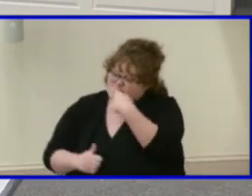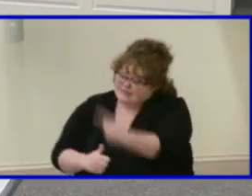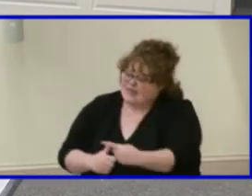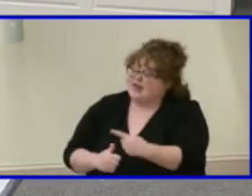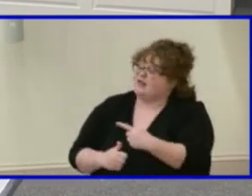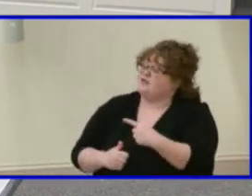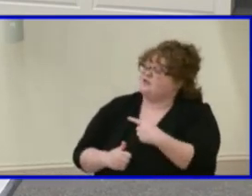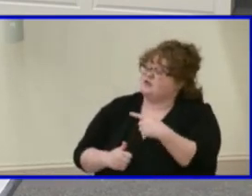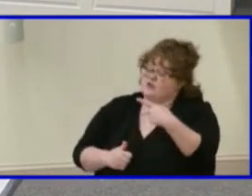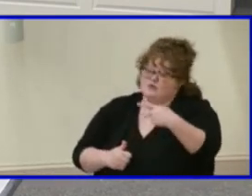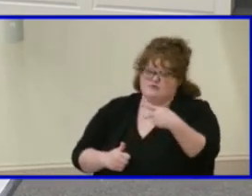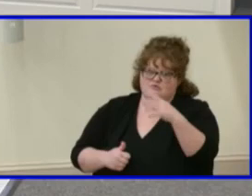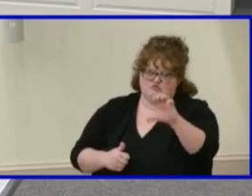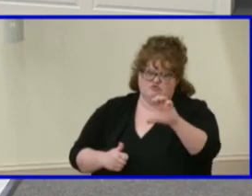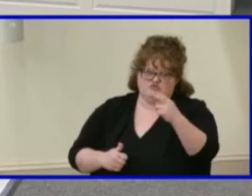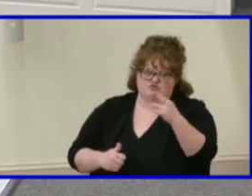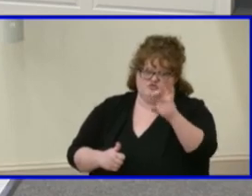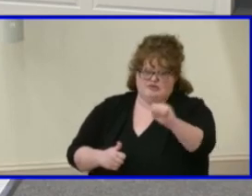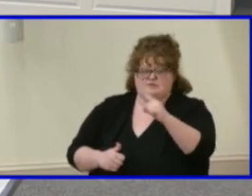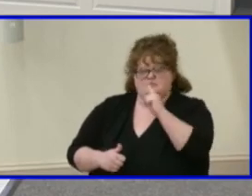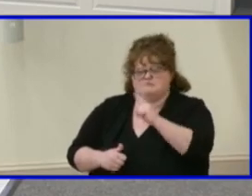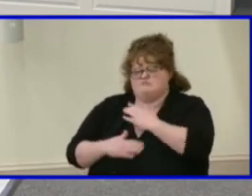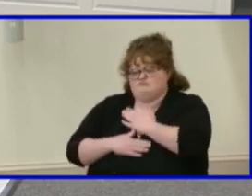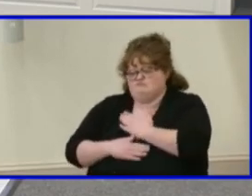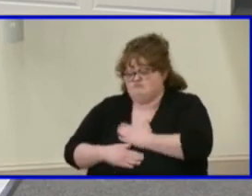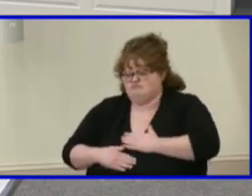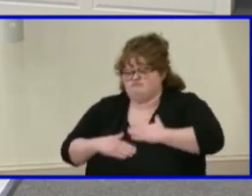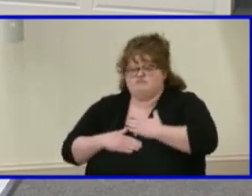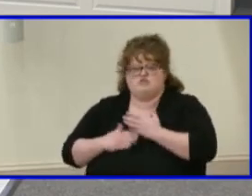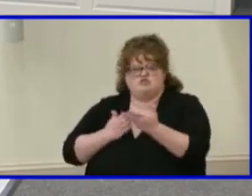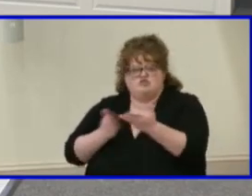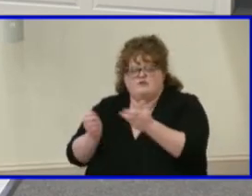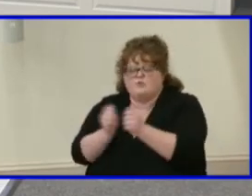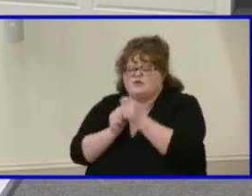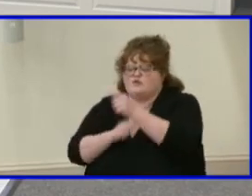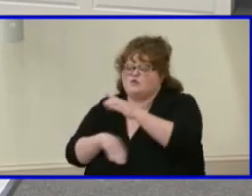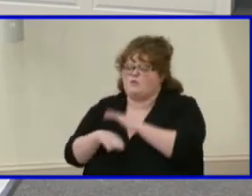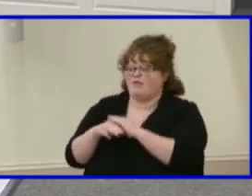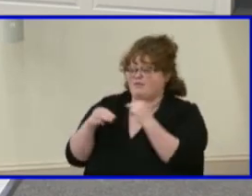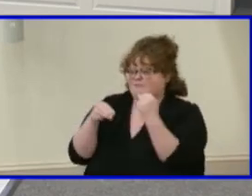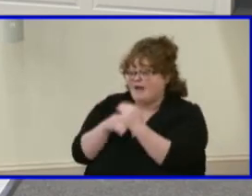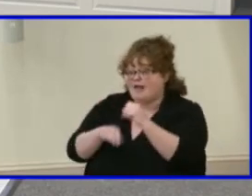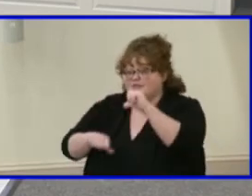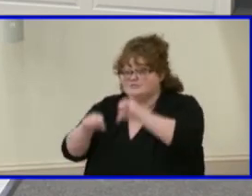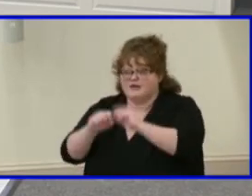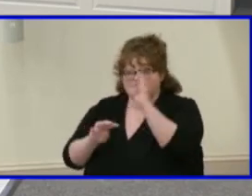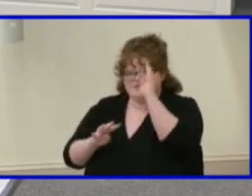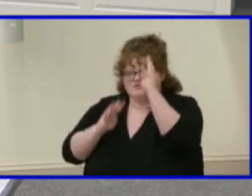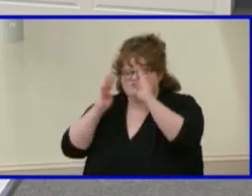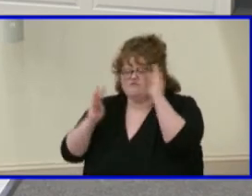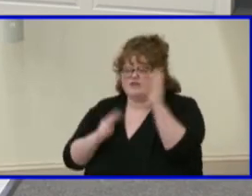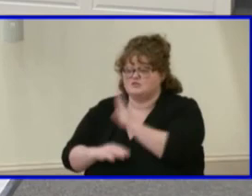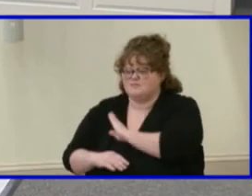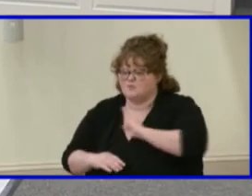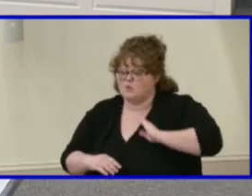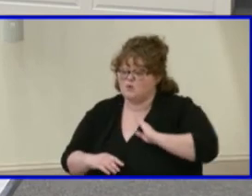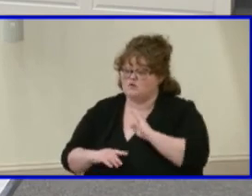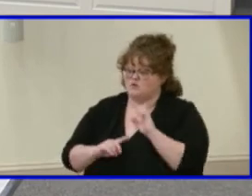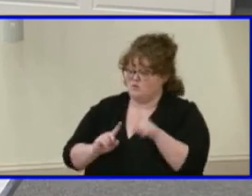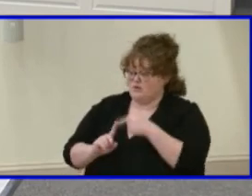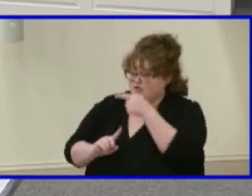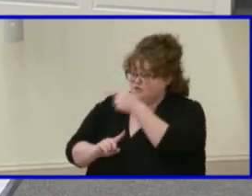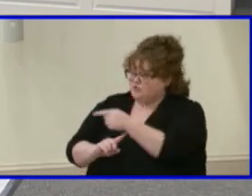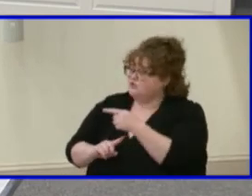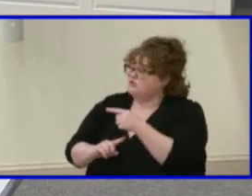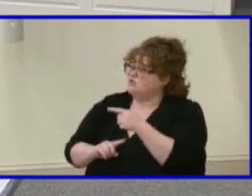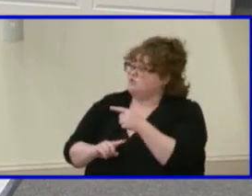privilege of serving with you on the Math Science Innovation Center board. Even when we weren't the fiscal agents, you were on the